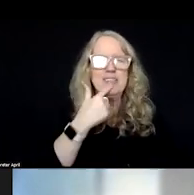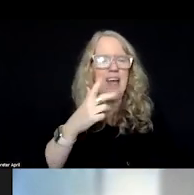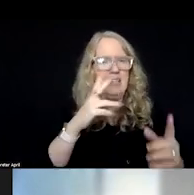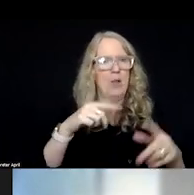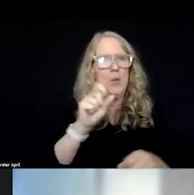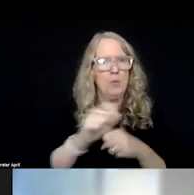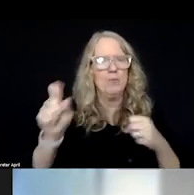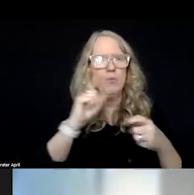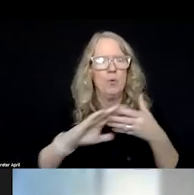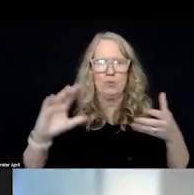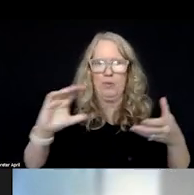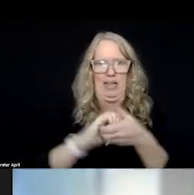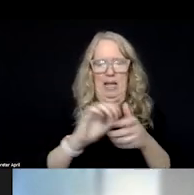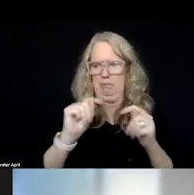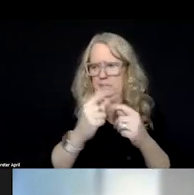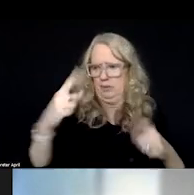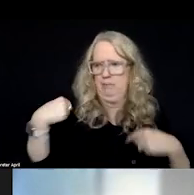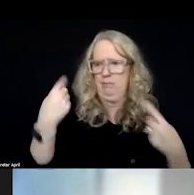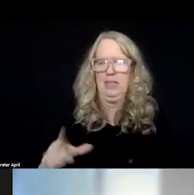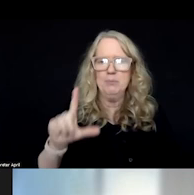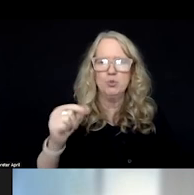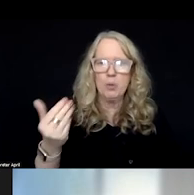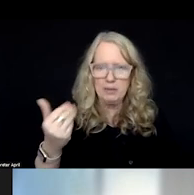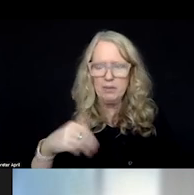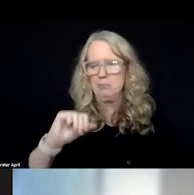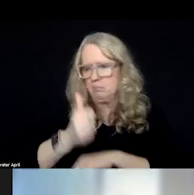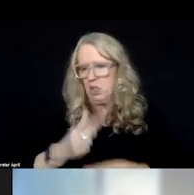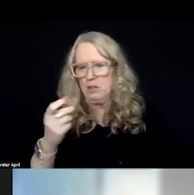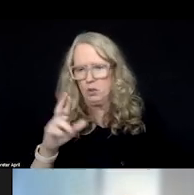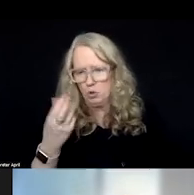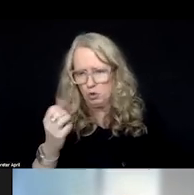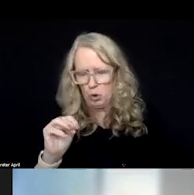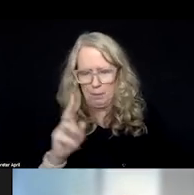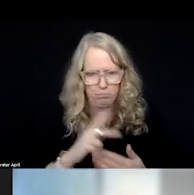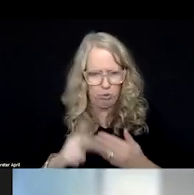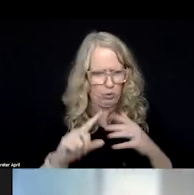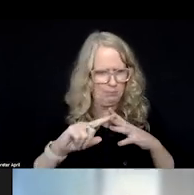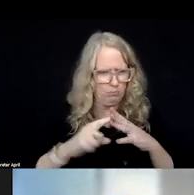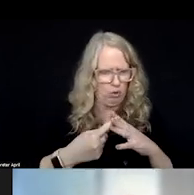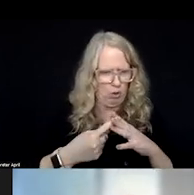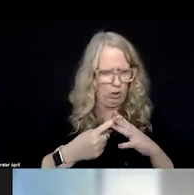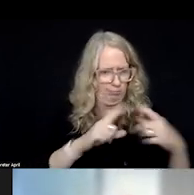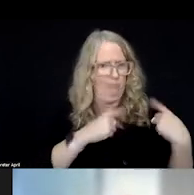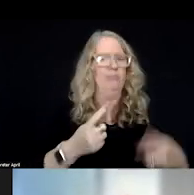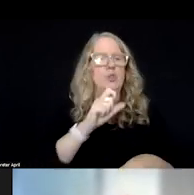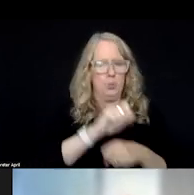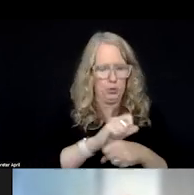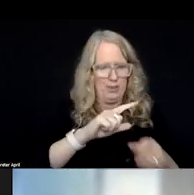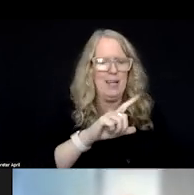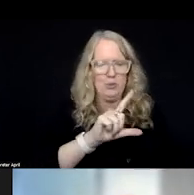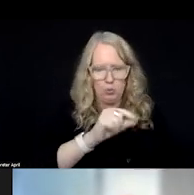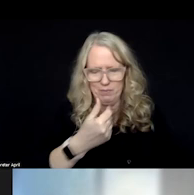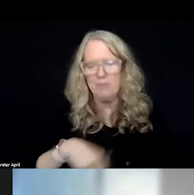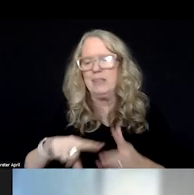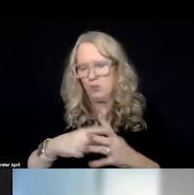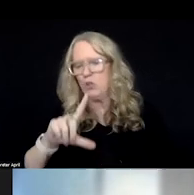Alliance team since 2015, starting the Durham program in 20, worked with them since 2015, started it in